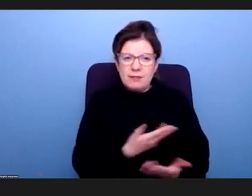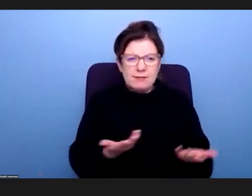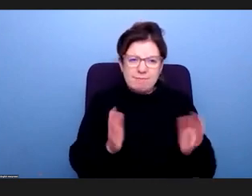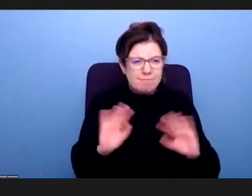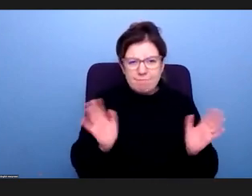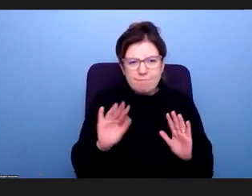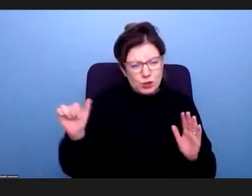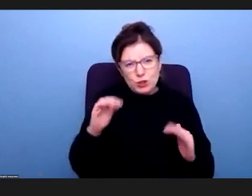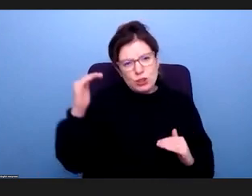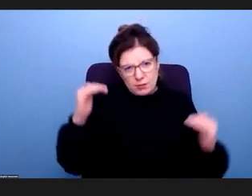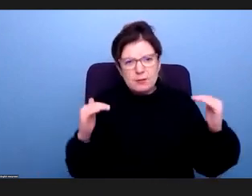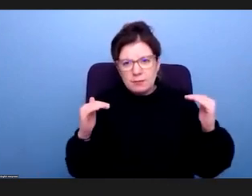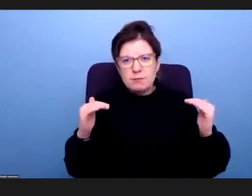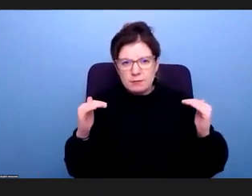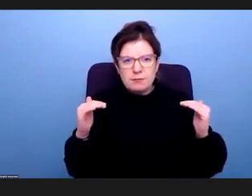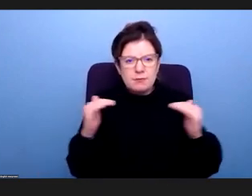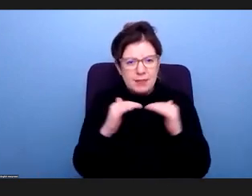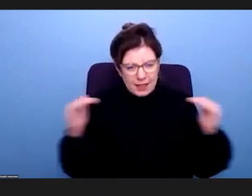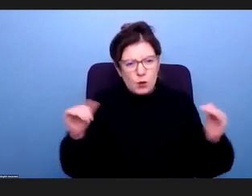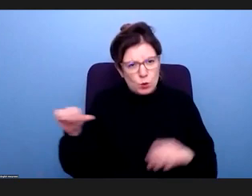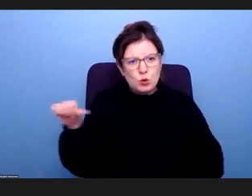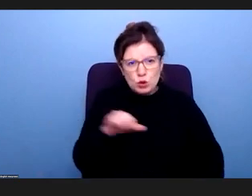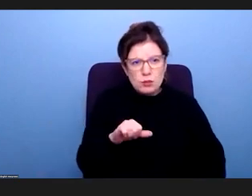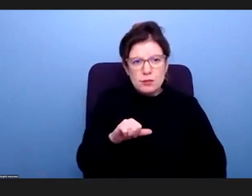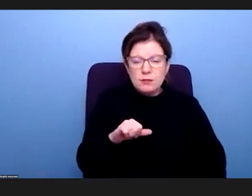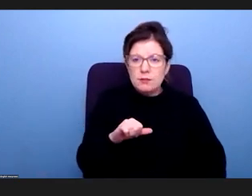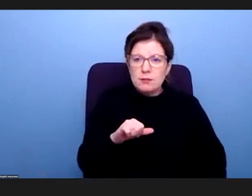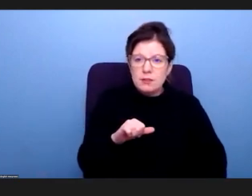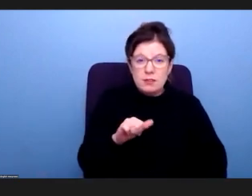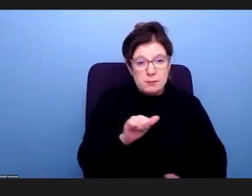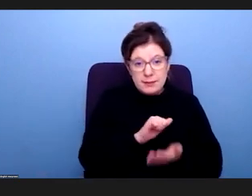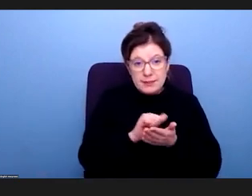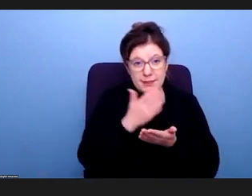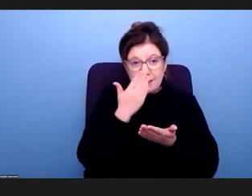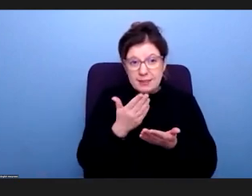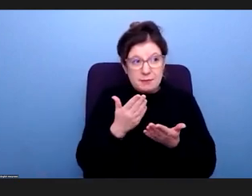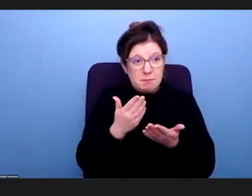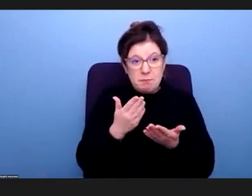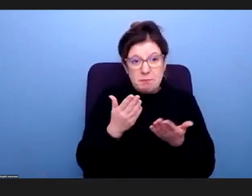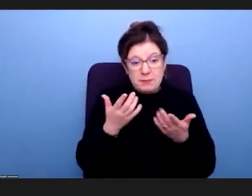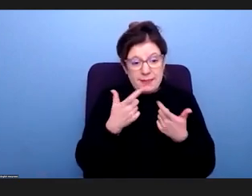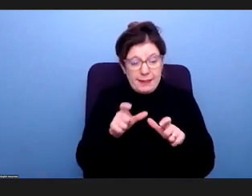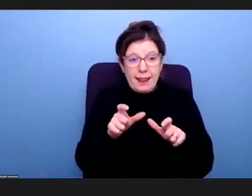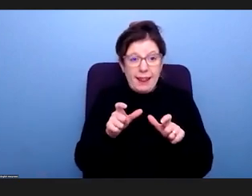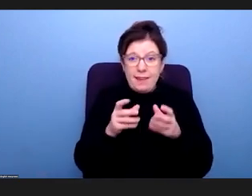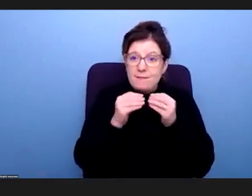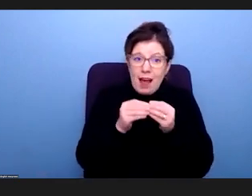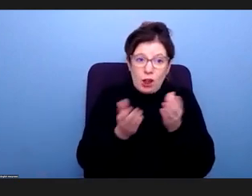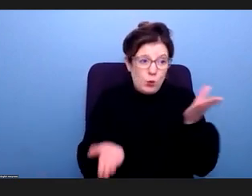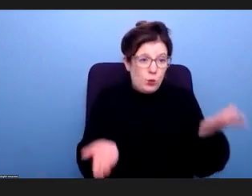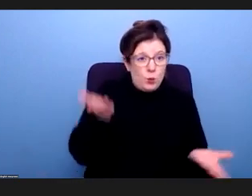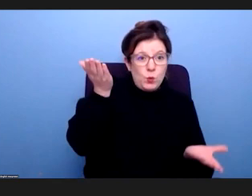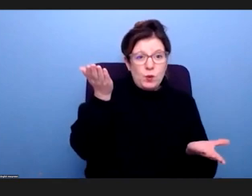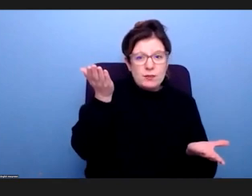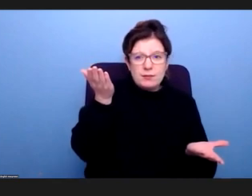Rather than valuing every life as being equal, we value certain lives above others because of the system that we're under. And it's a it's a it's a